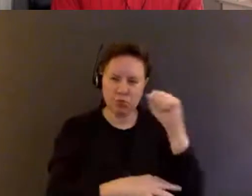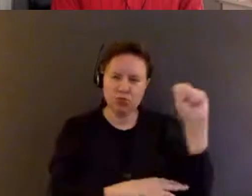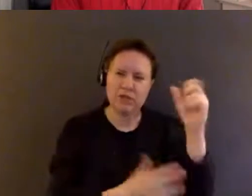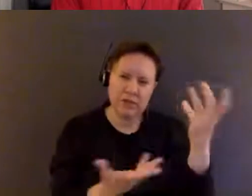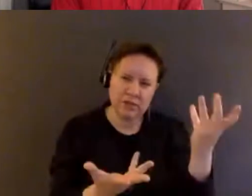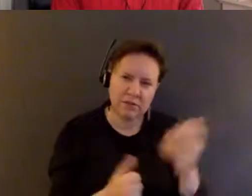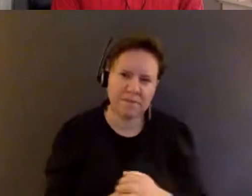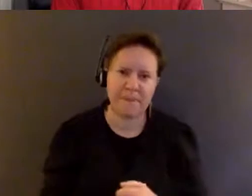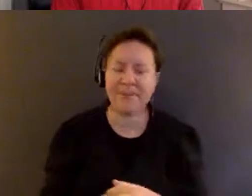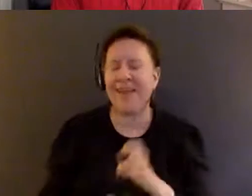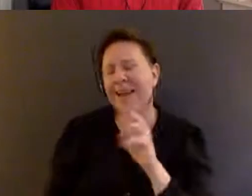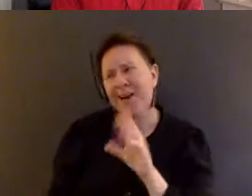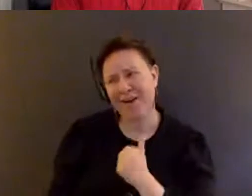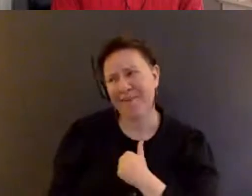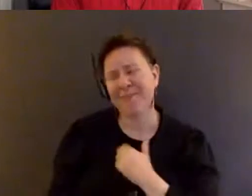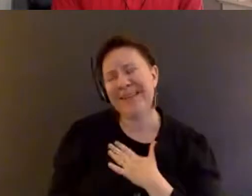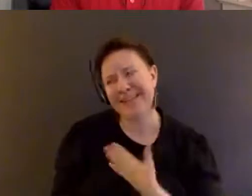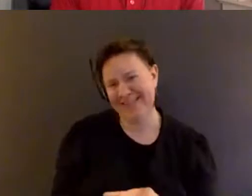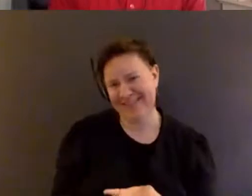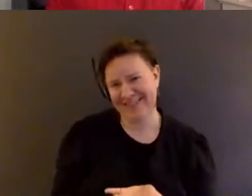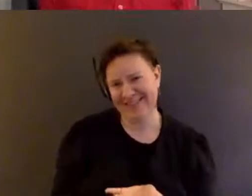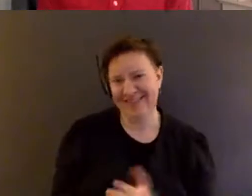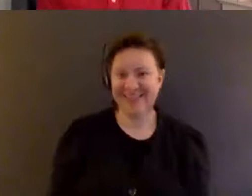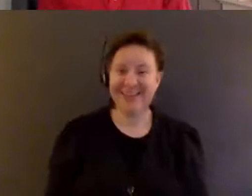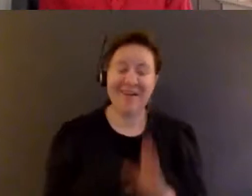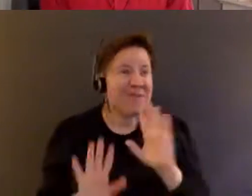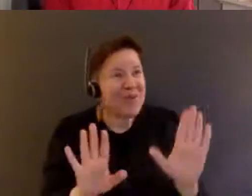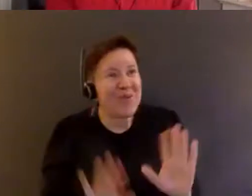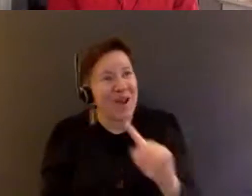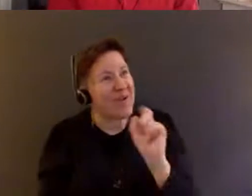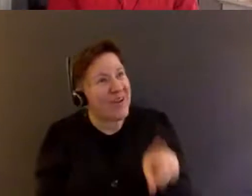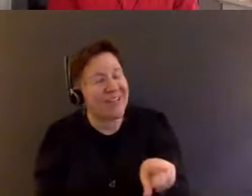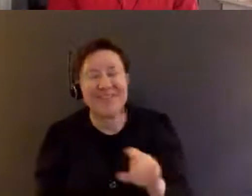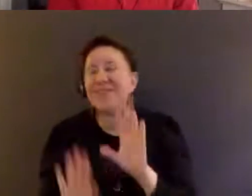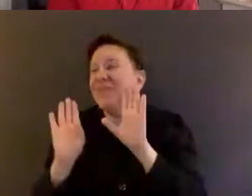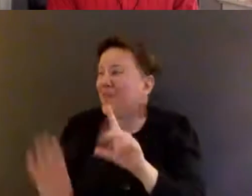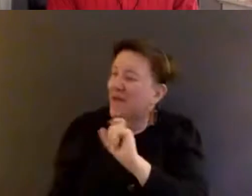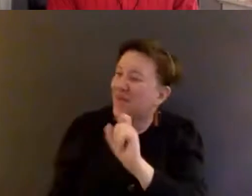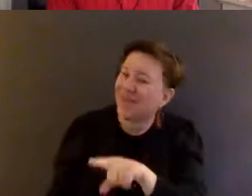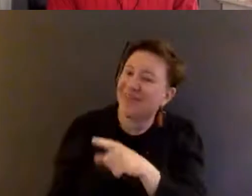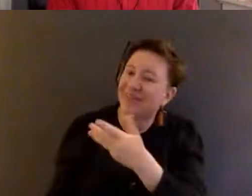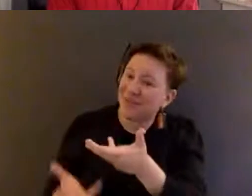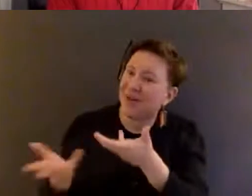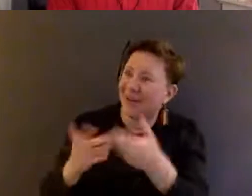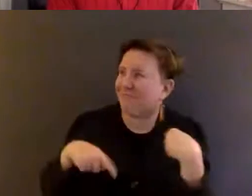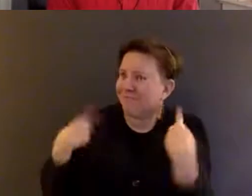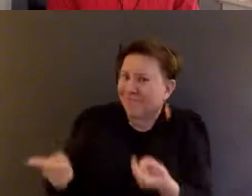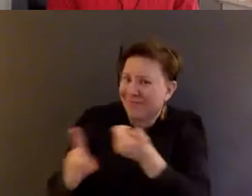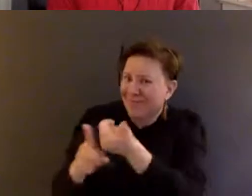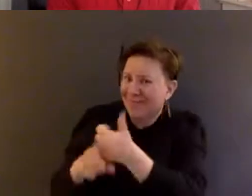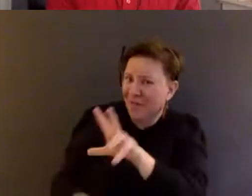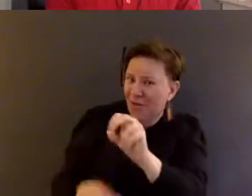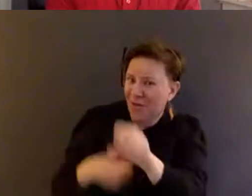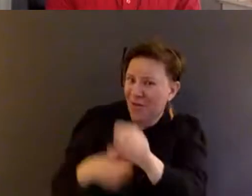Erica, please. I know it's a great question though. It's a great question. One that you've been engaged with for like 30 years. So